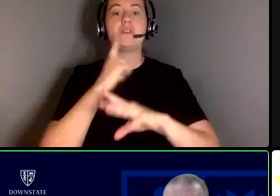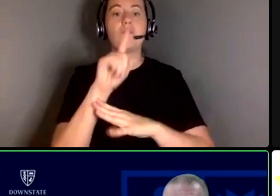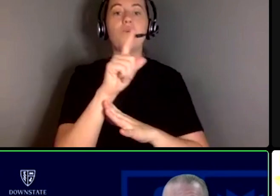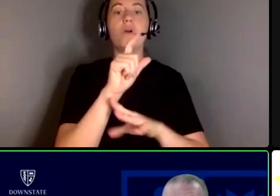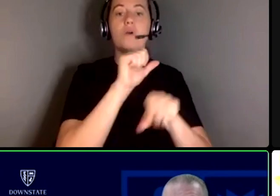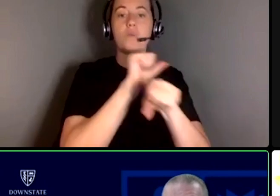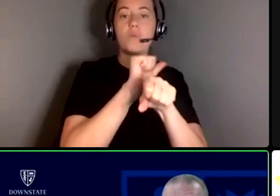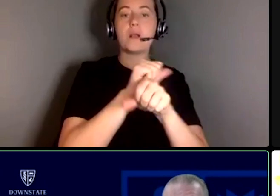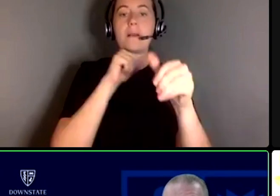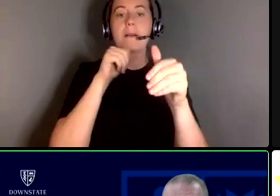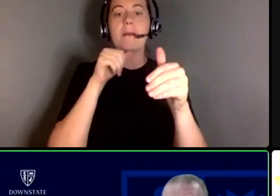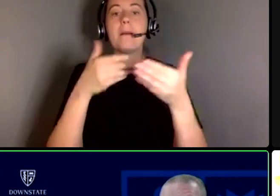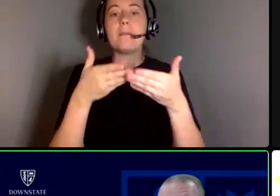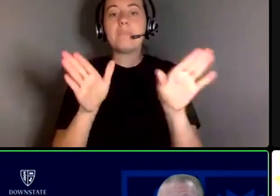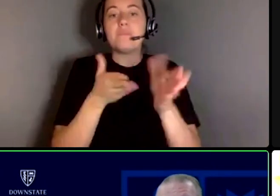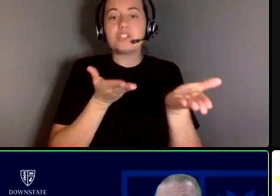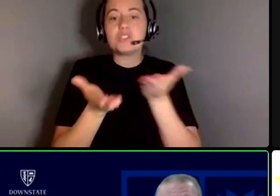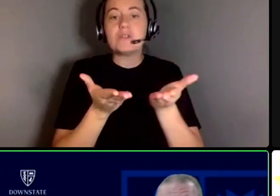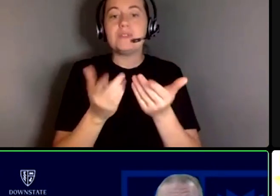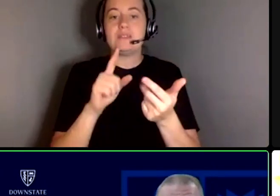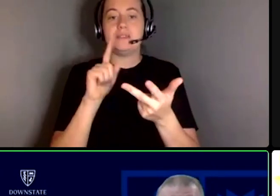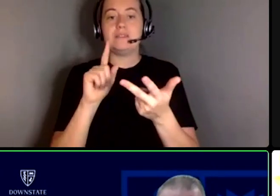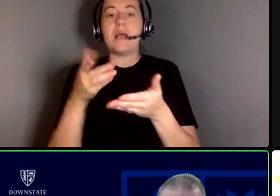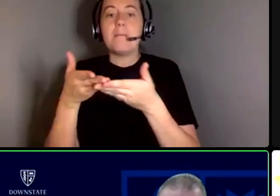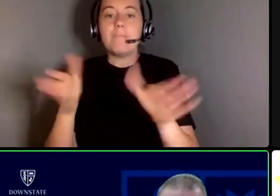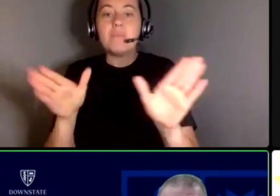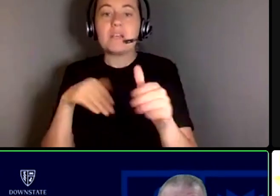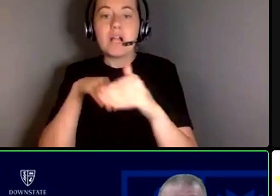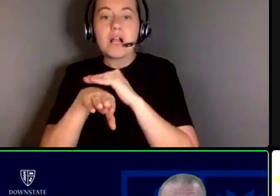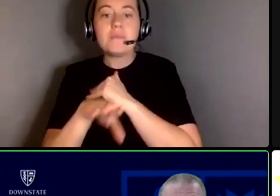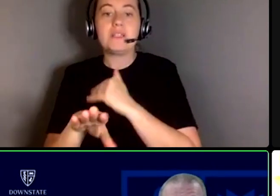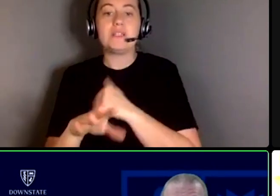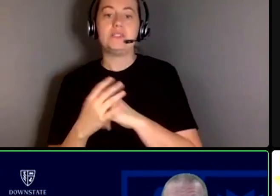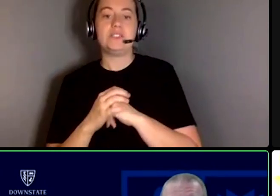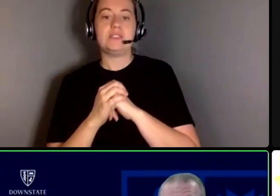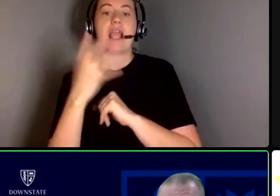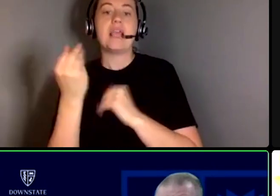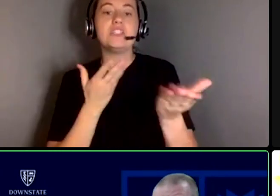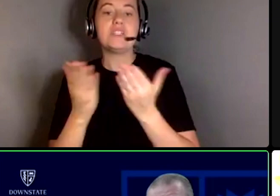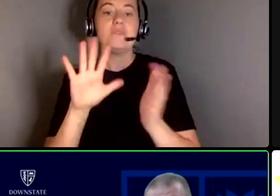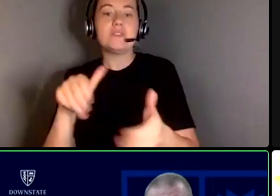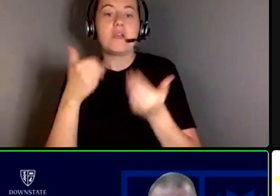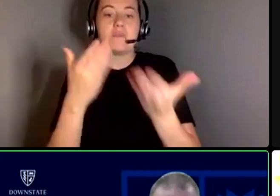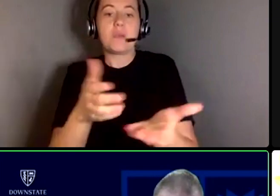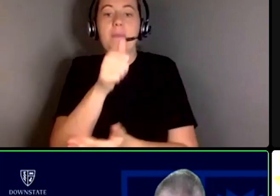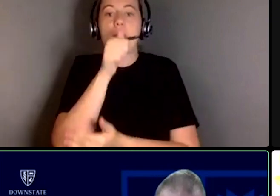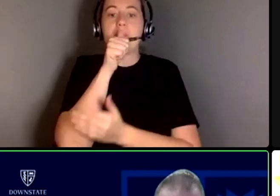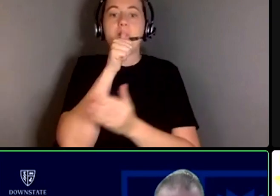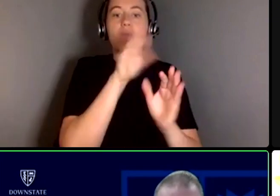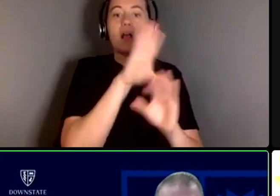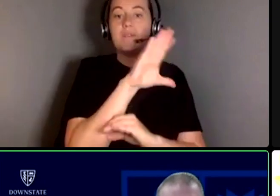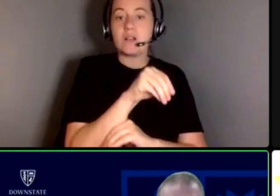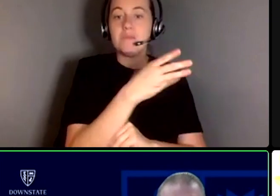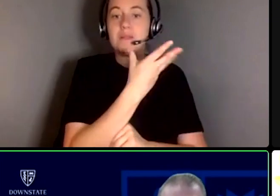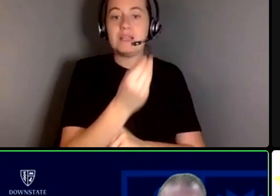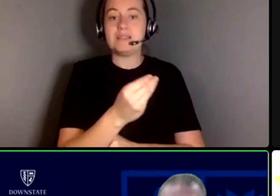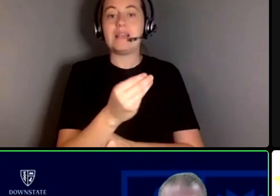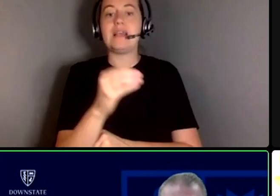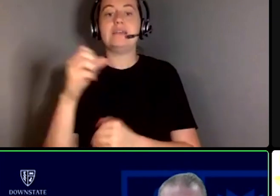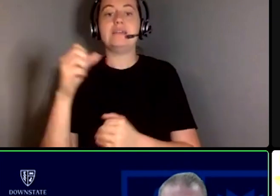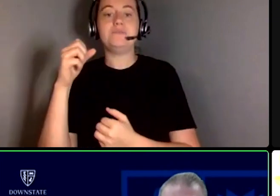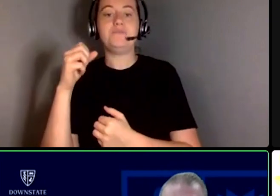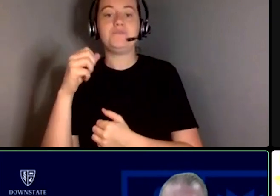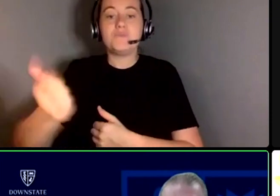public accommodations and services operated by private entities and in the areas of transportation and telecommunications. It's a